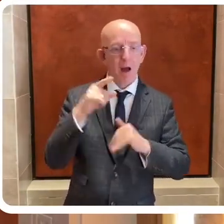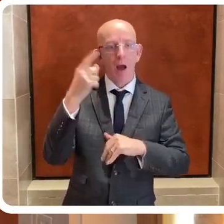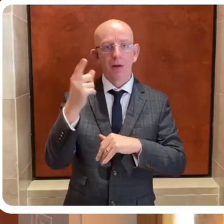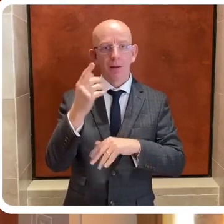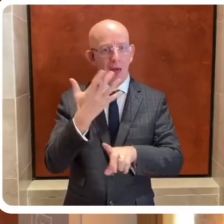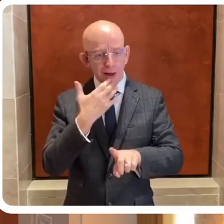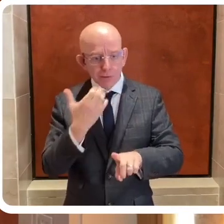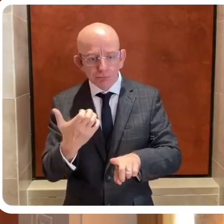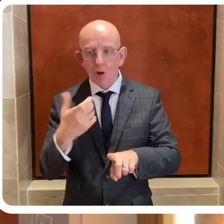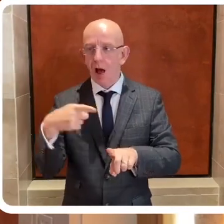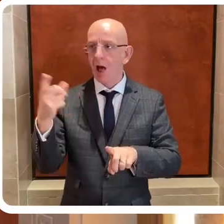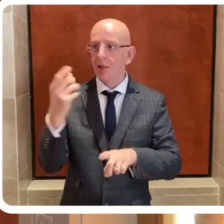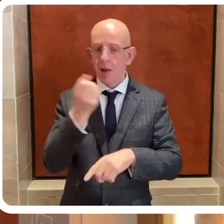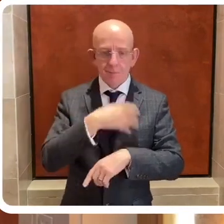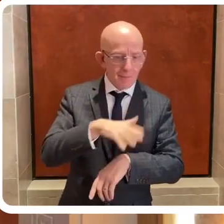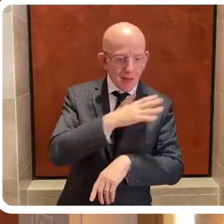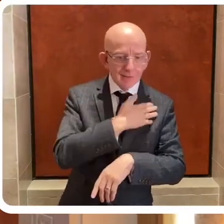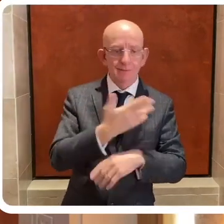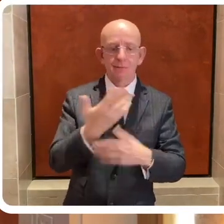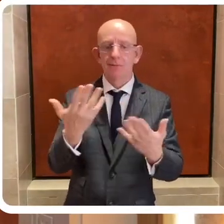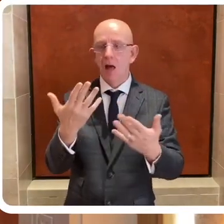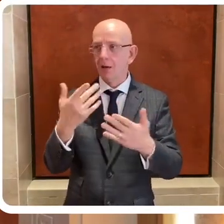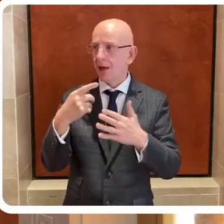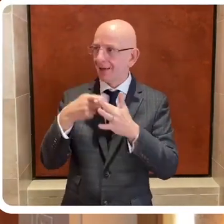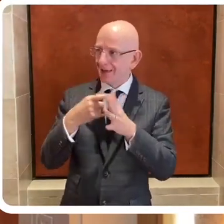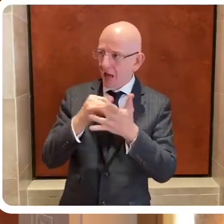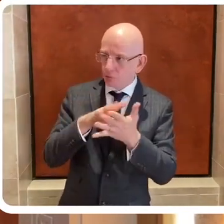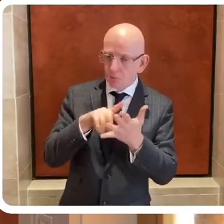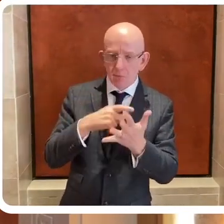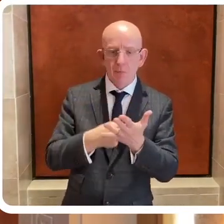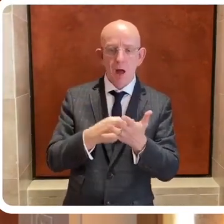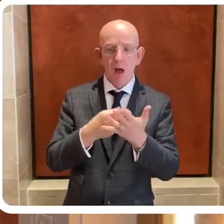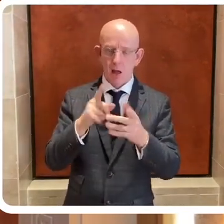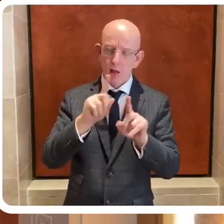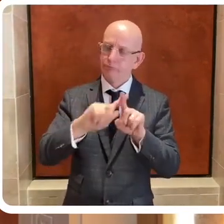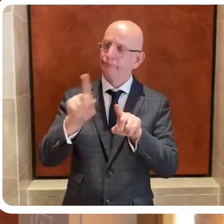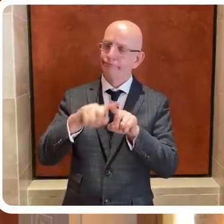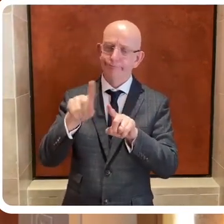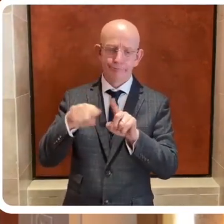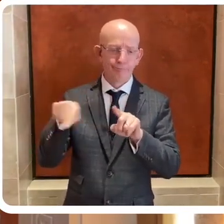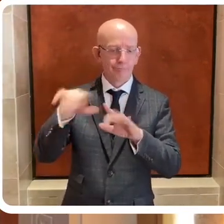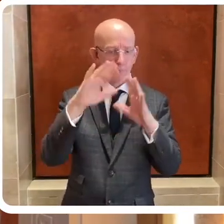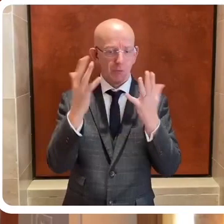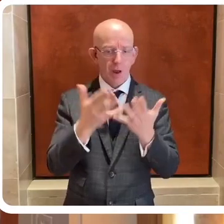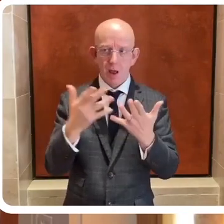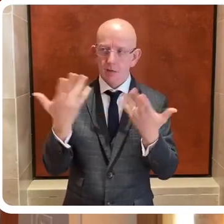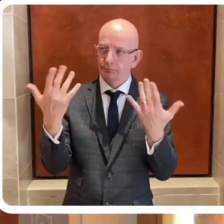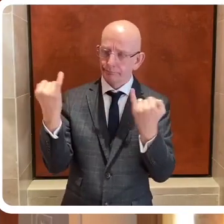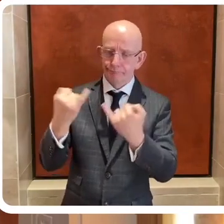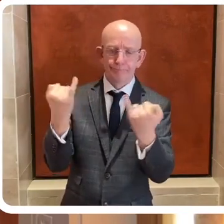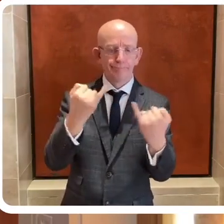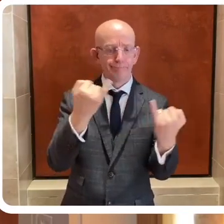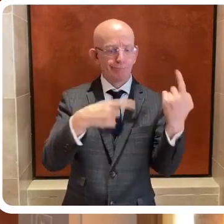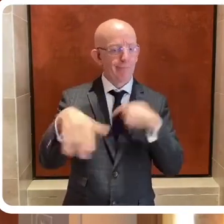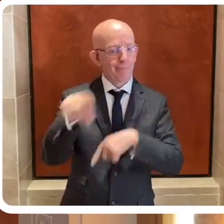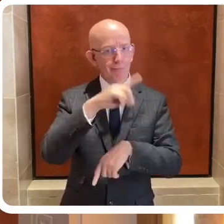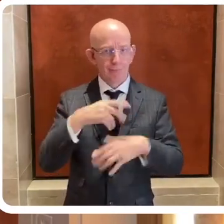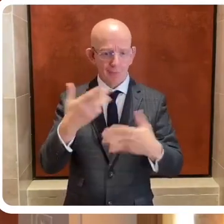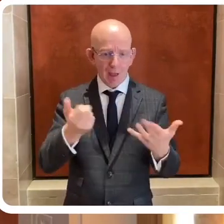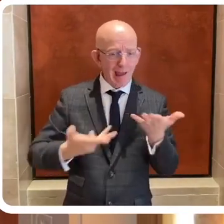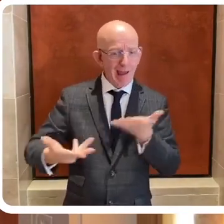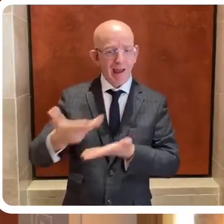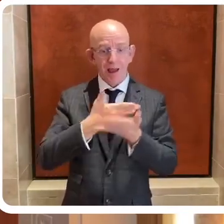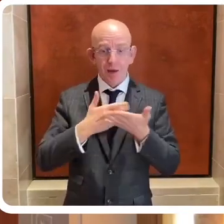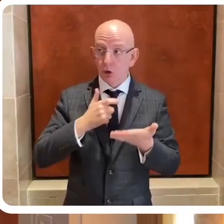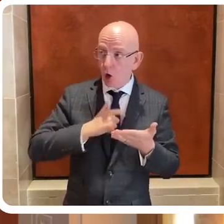Yemen, where 75% of the people of Yemen are reliant on humanitarian aid, I will be talking